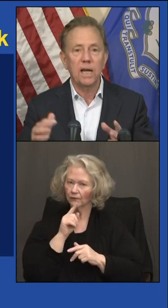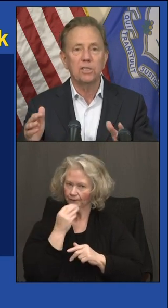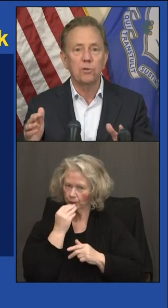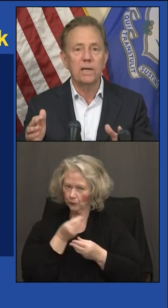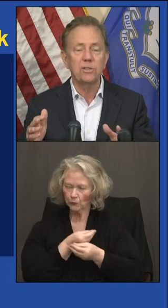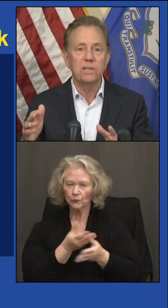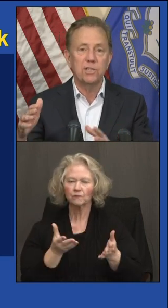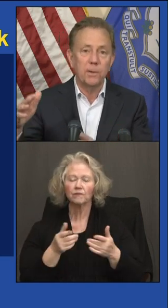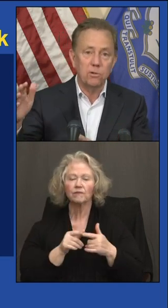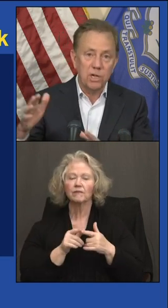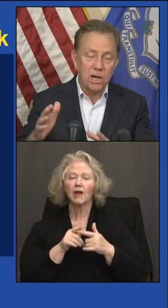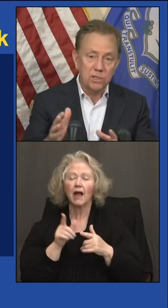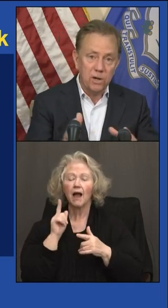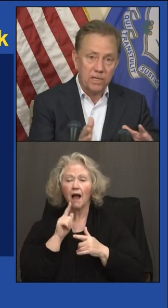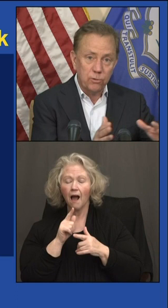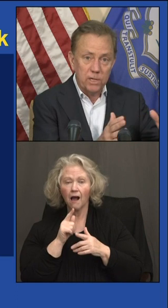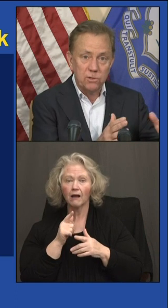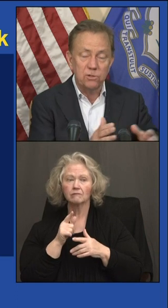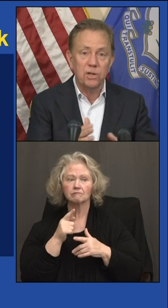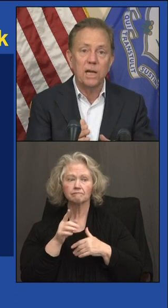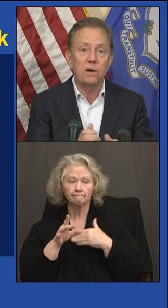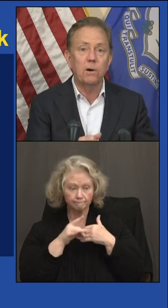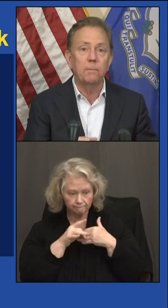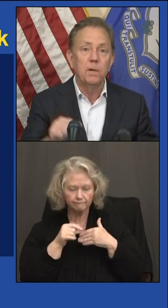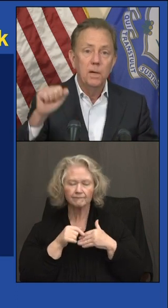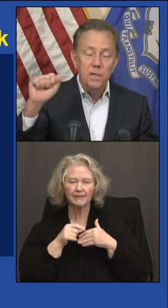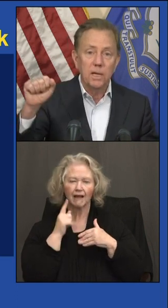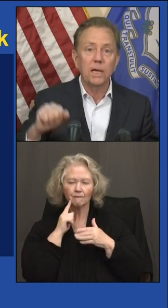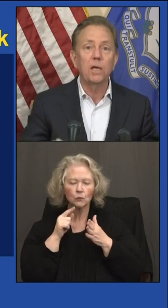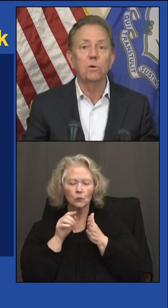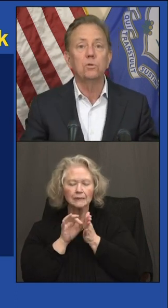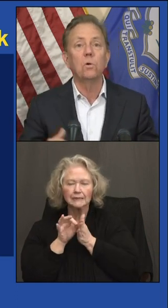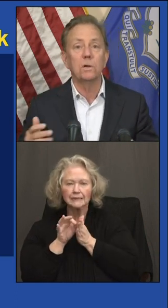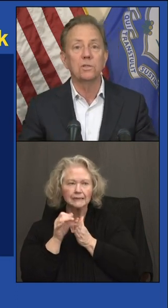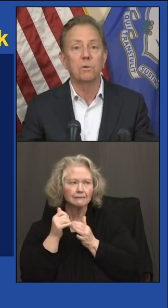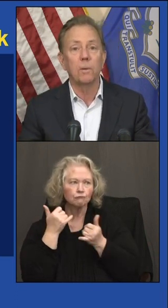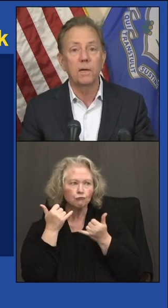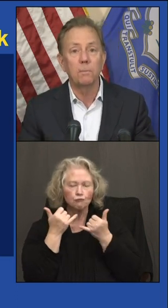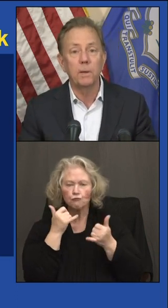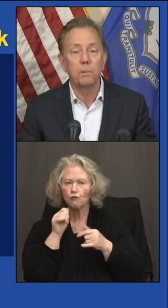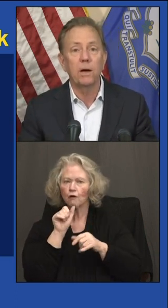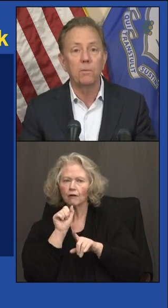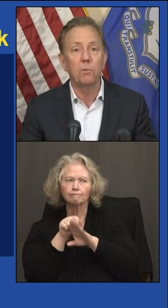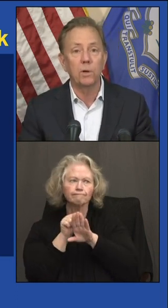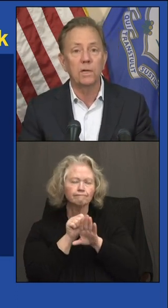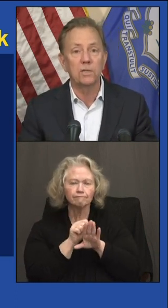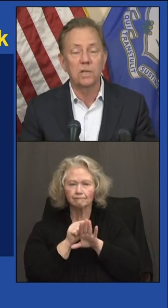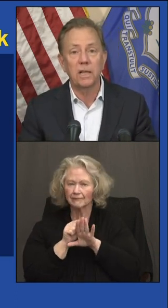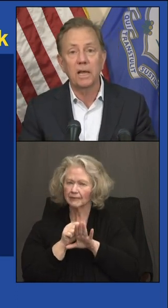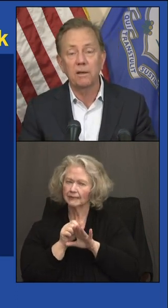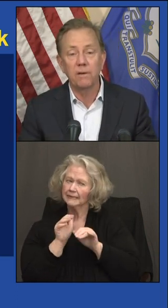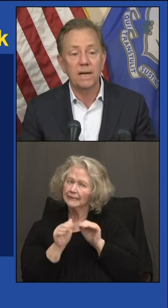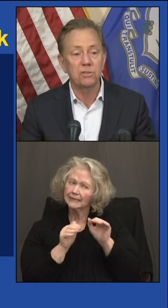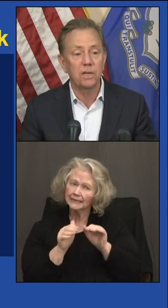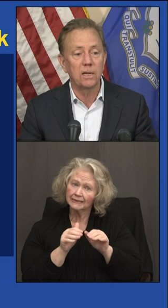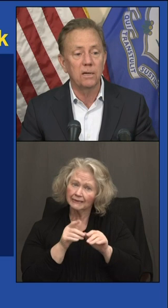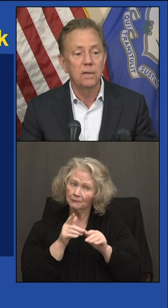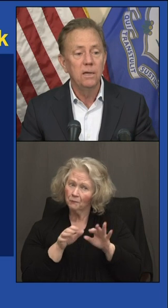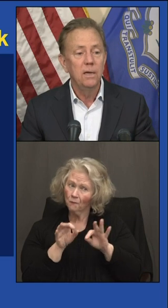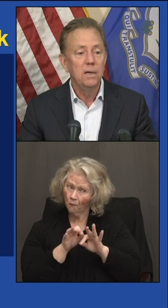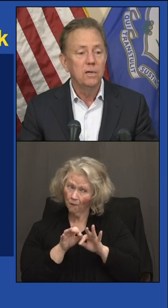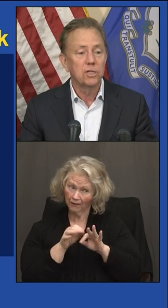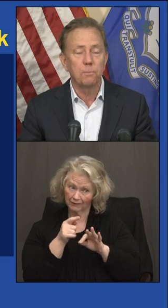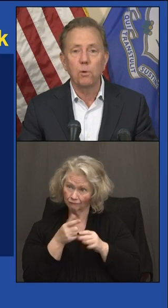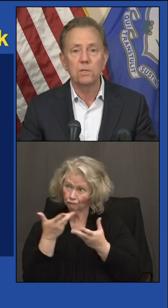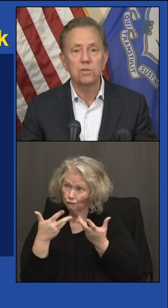Contact tracing. Some of those contract tracers are now knocking on doors and reminding people how important it is that they get vaccinated.